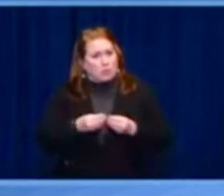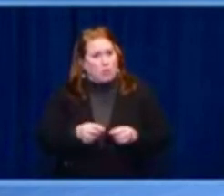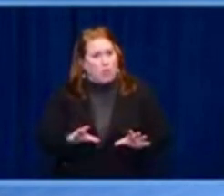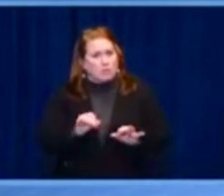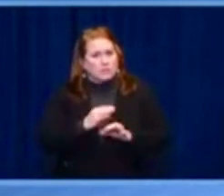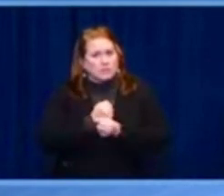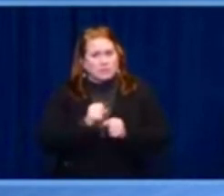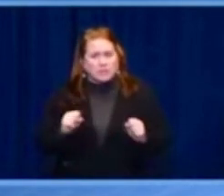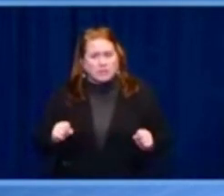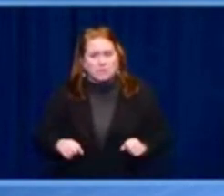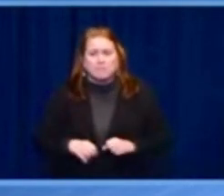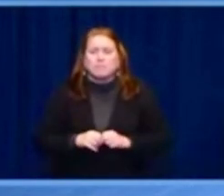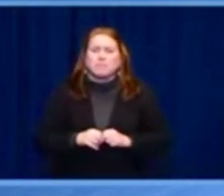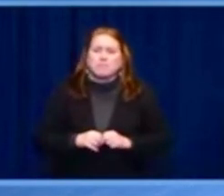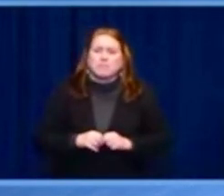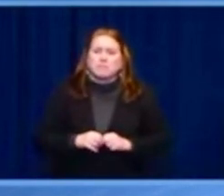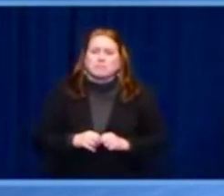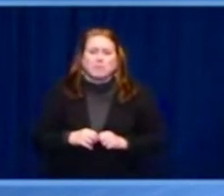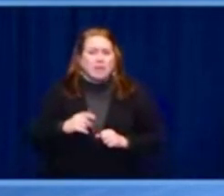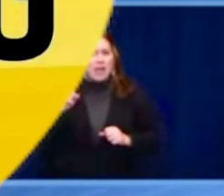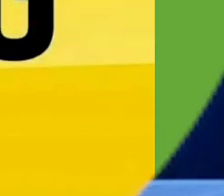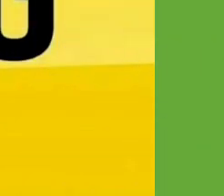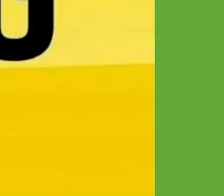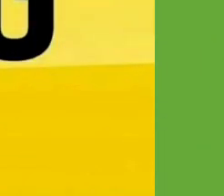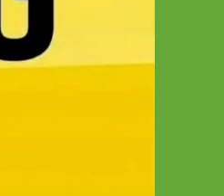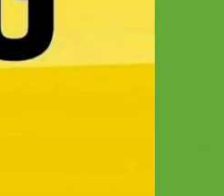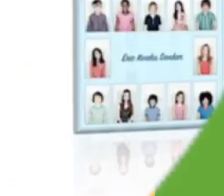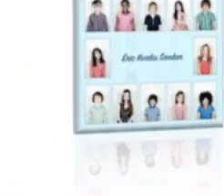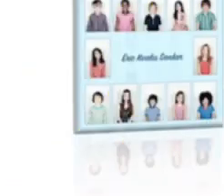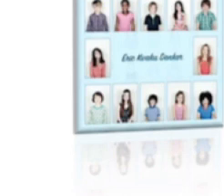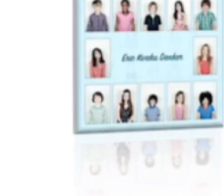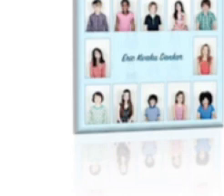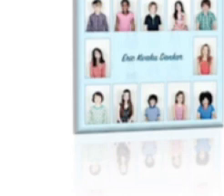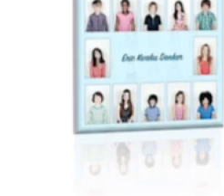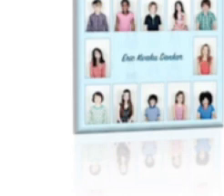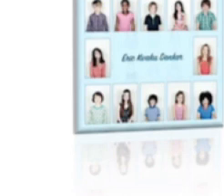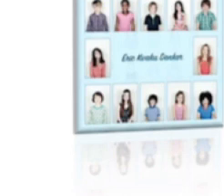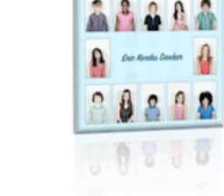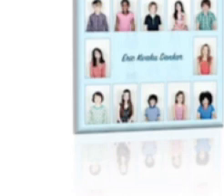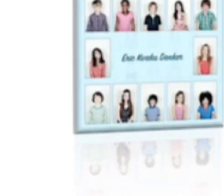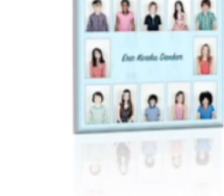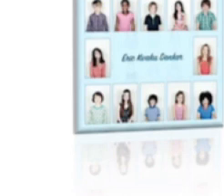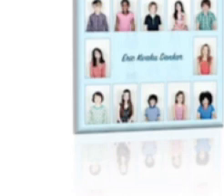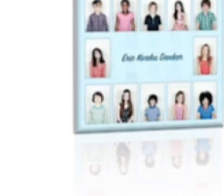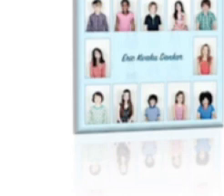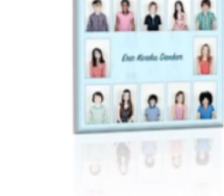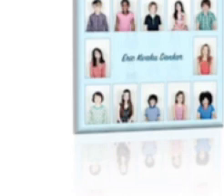experience of preserving freedom during total... ... ... ... ... ... ...